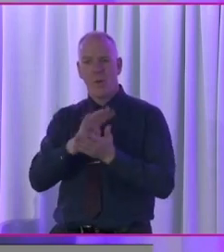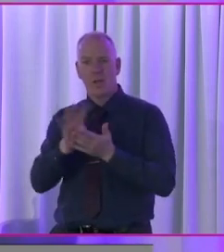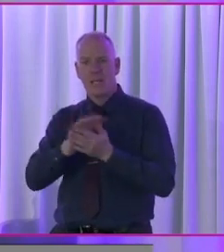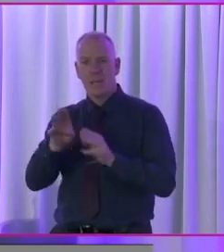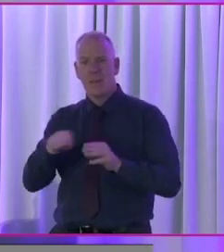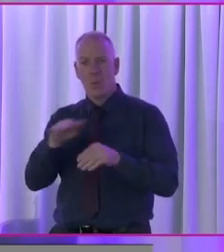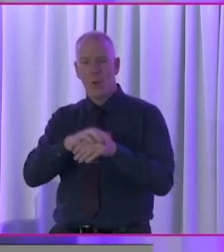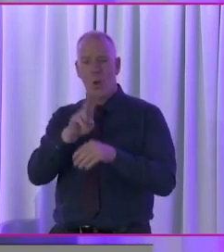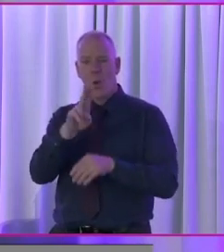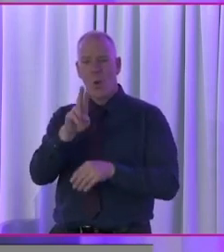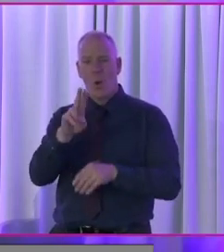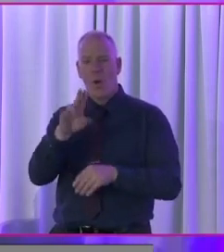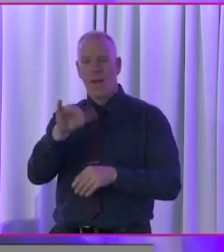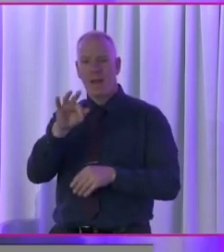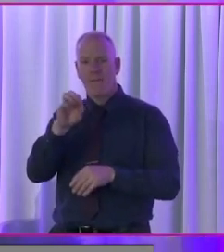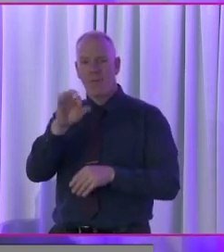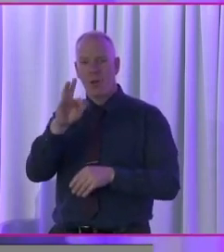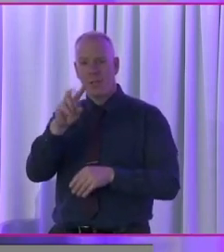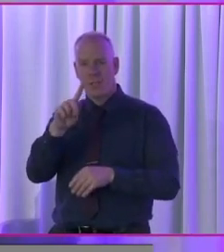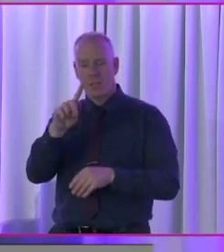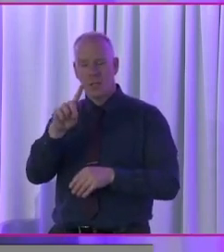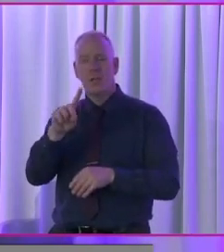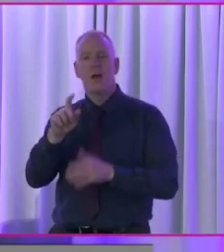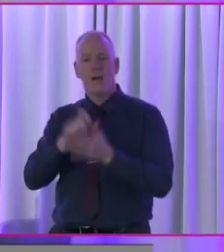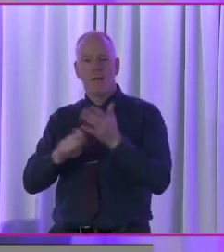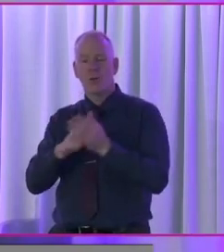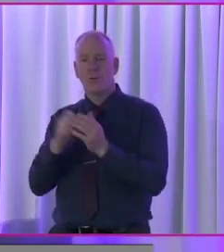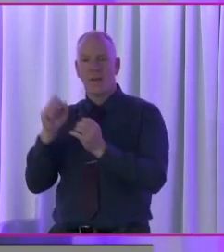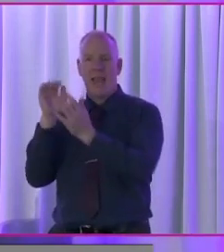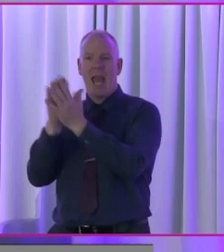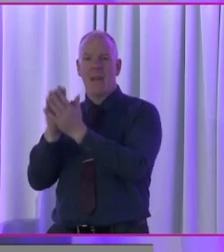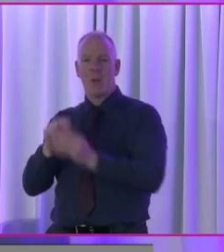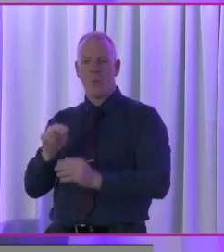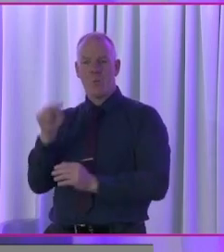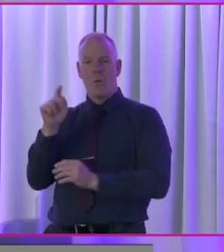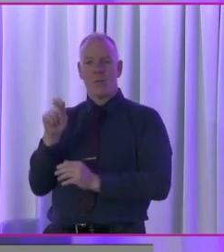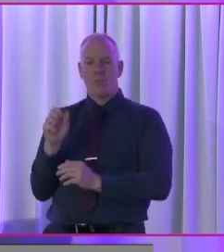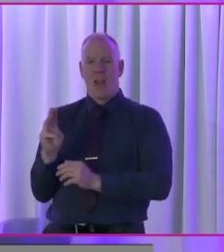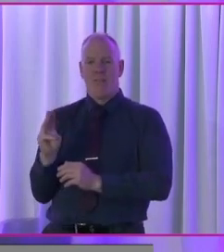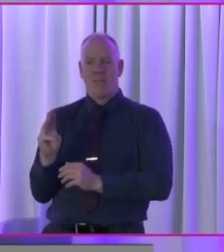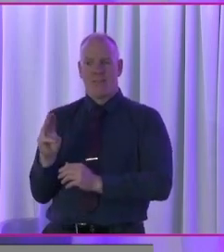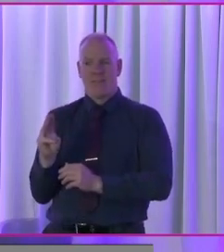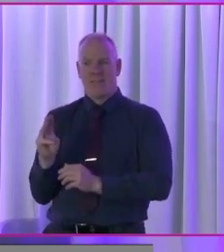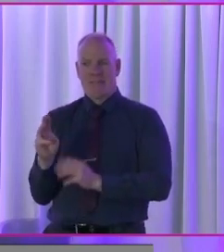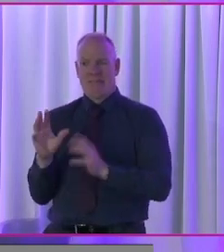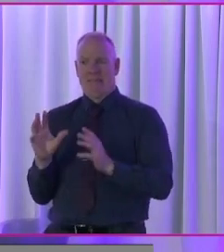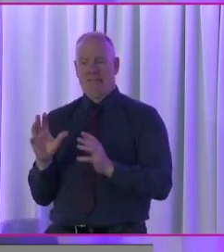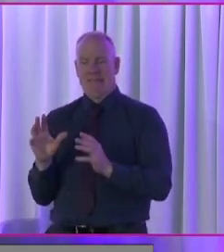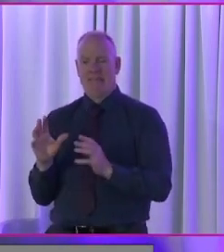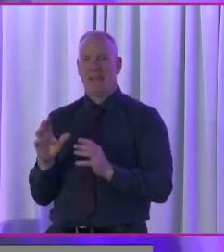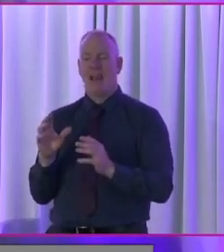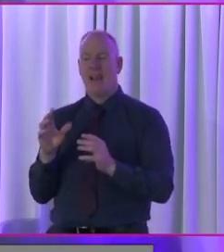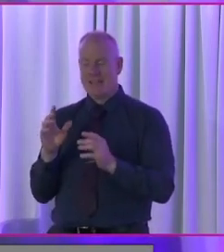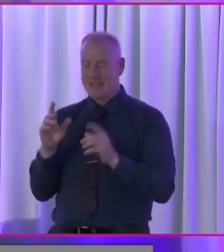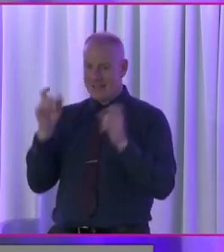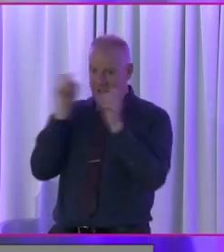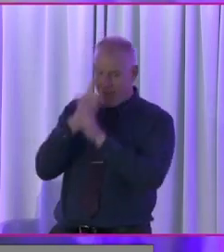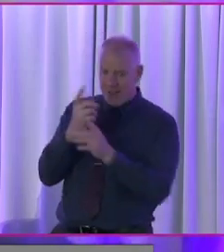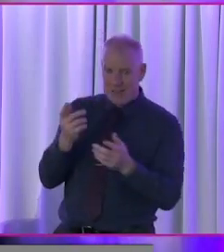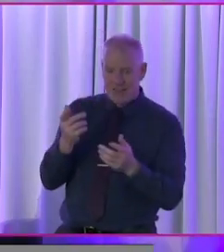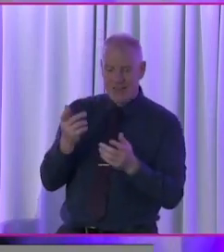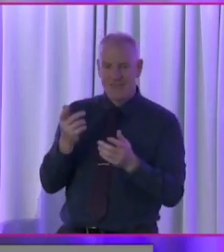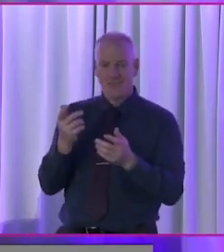in Erlingford who are now voting with what they consider to be the enemy in North Tipperary, you know, and, um, and, and this is difficult.